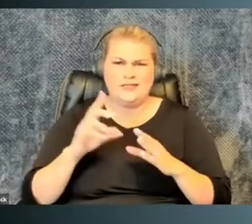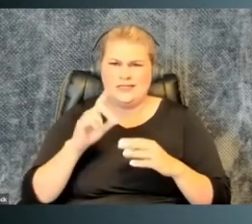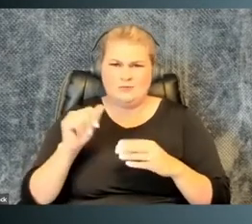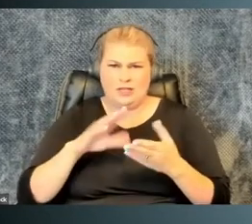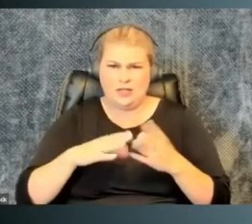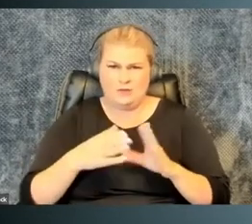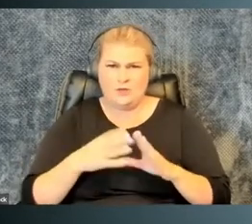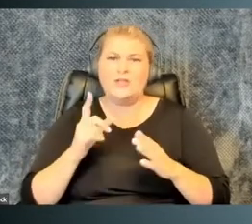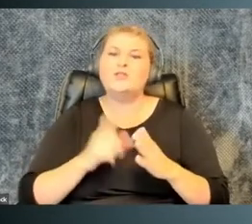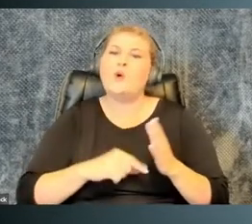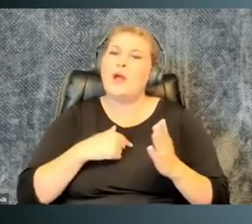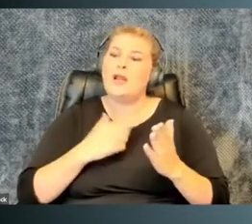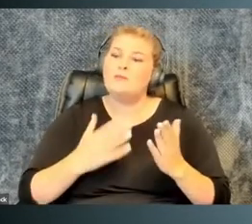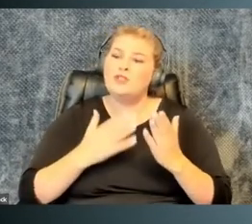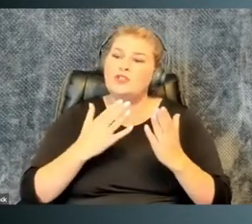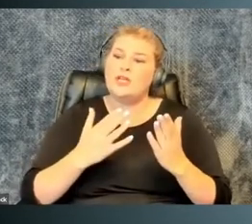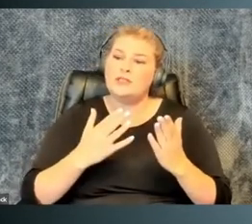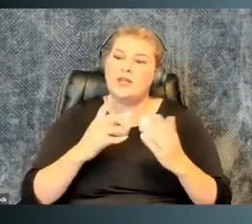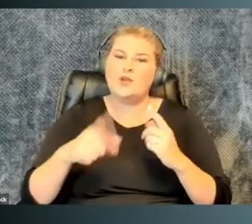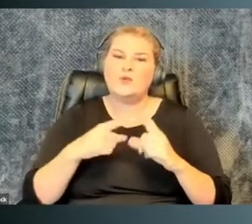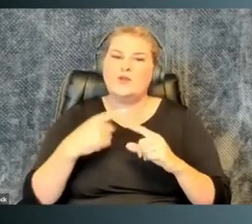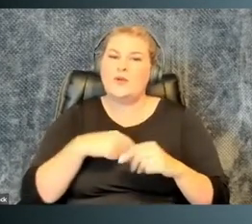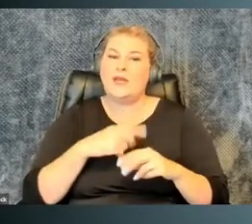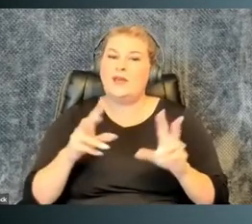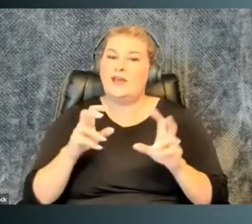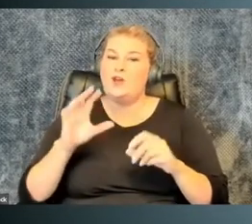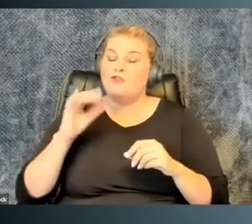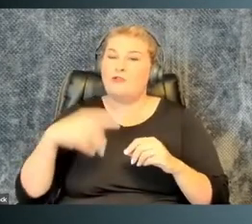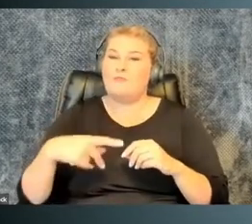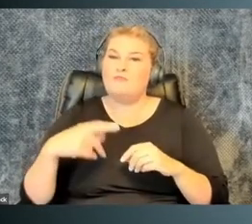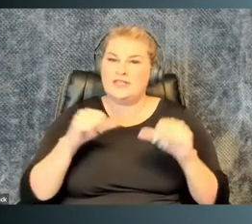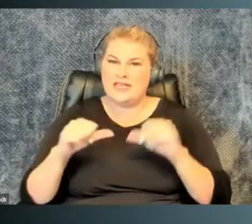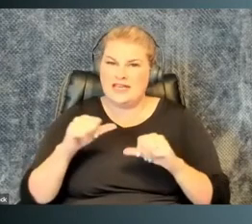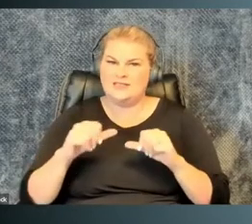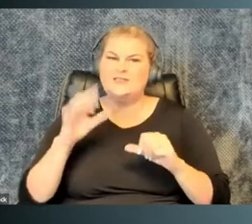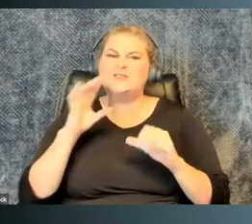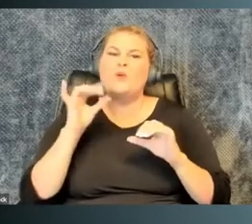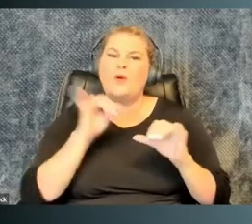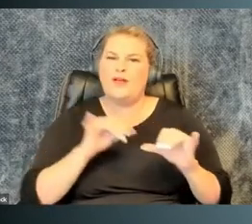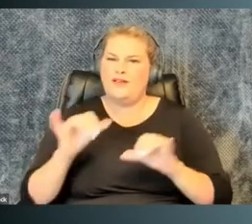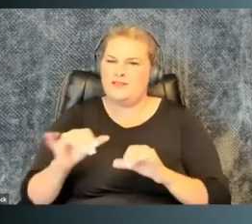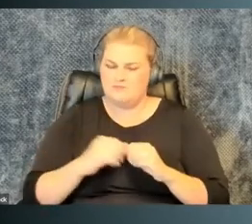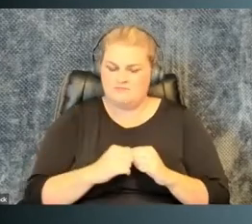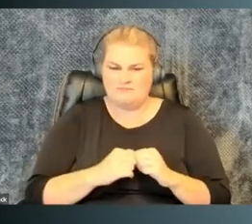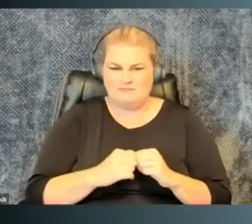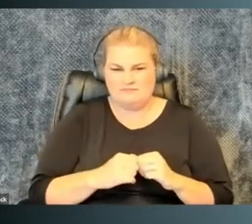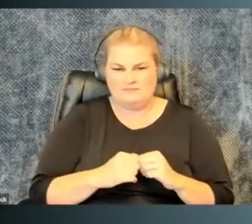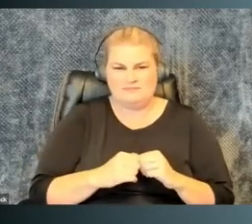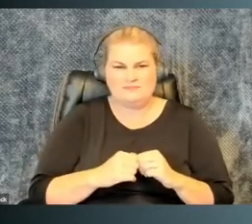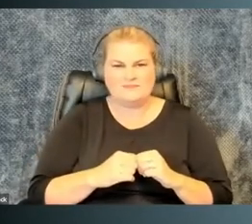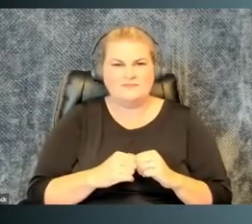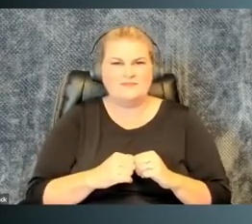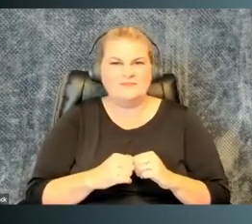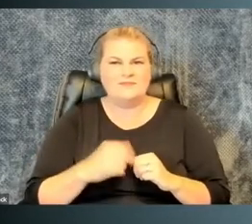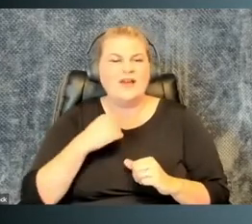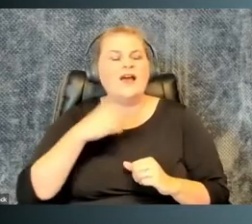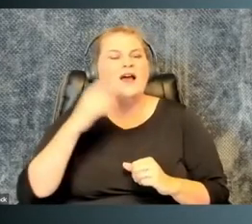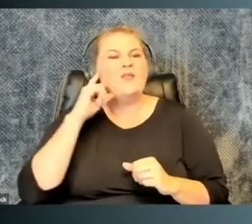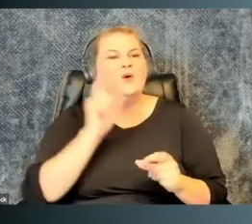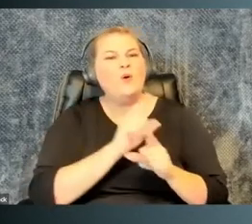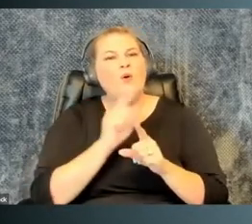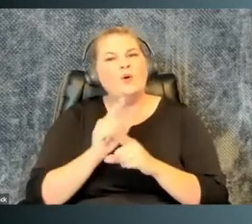They work for more than just the disability community. And what I'm suggesting is when we crip the sciences, it will do that too.